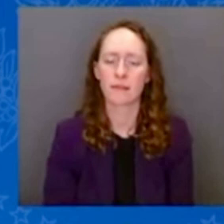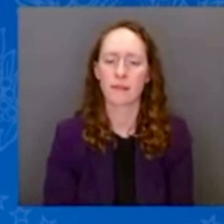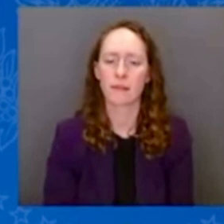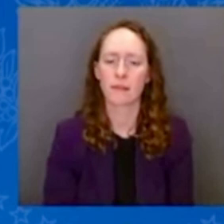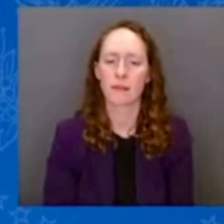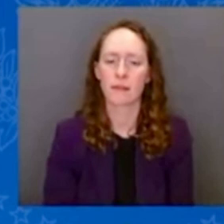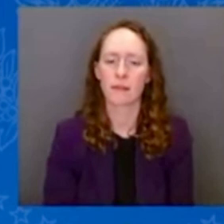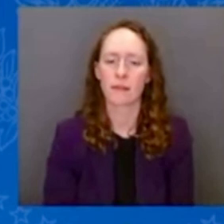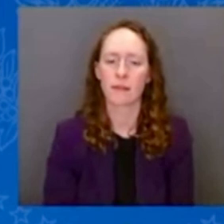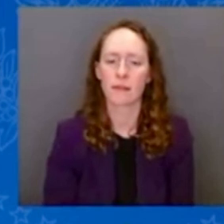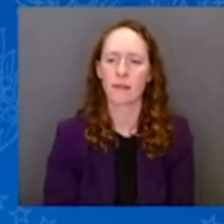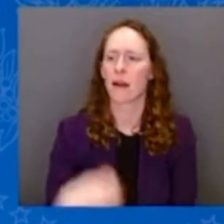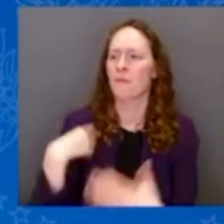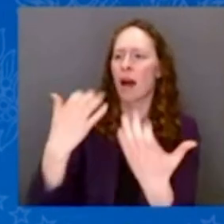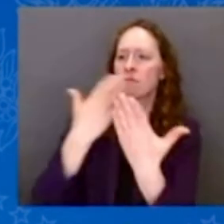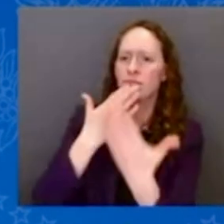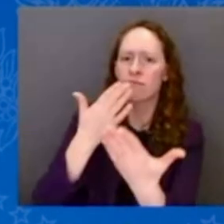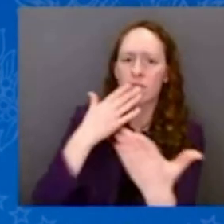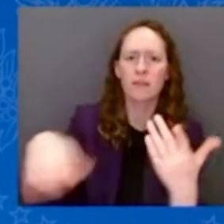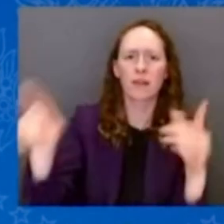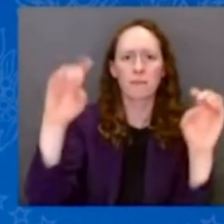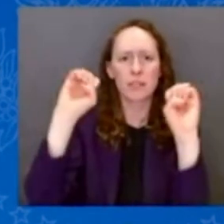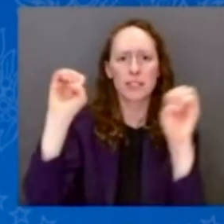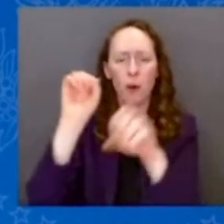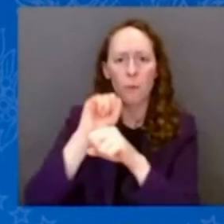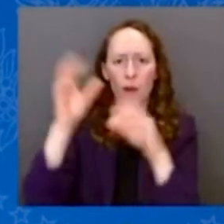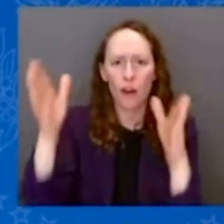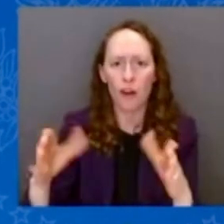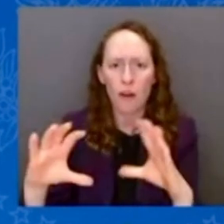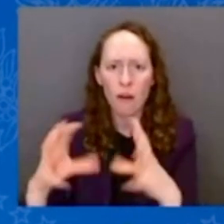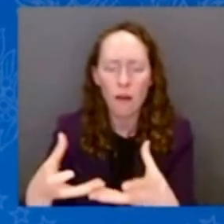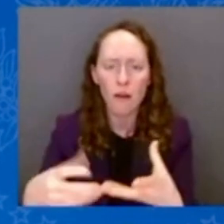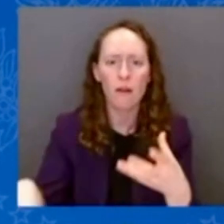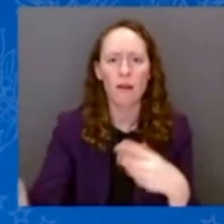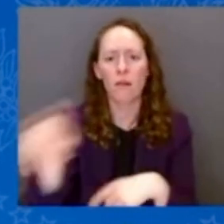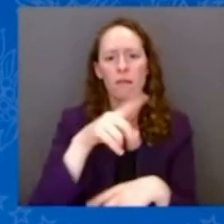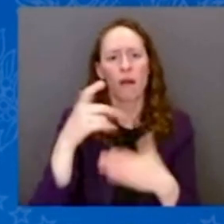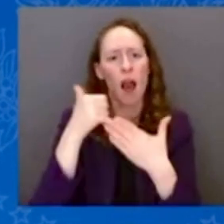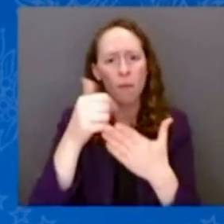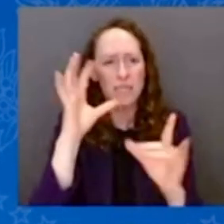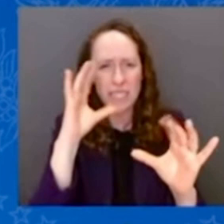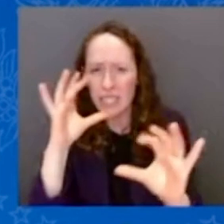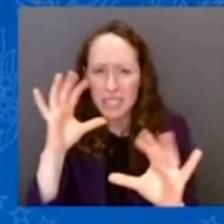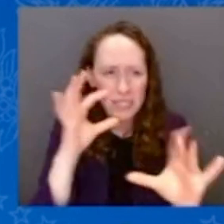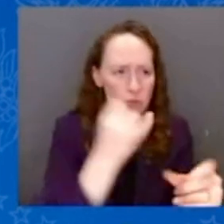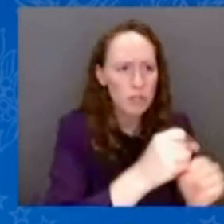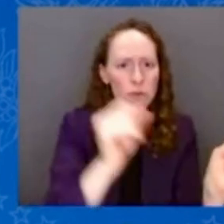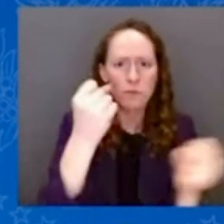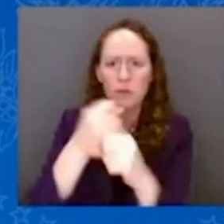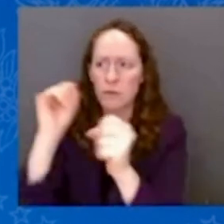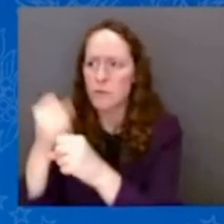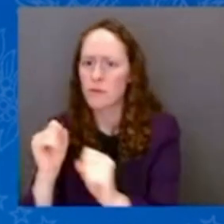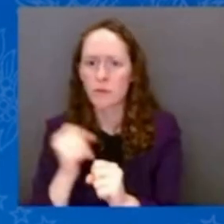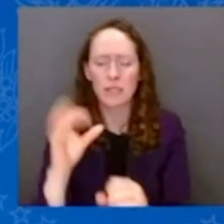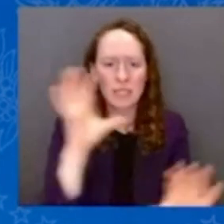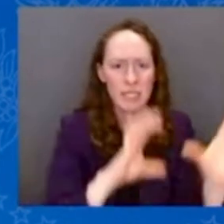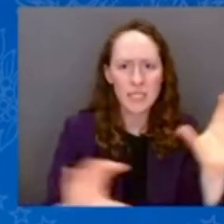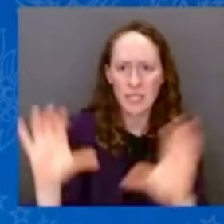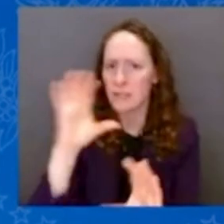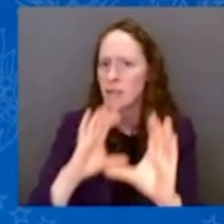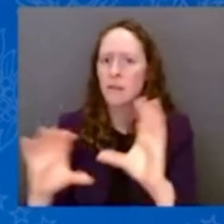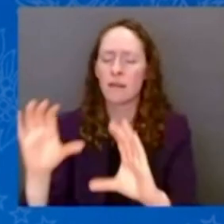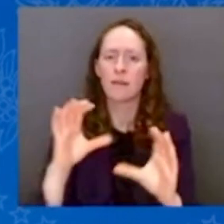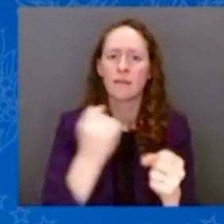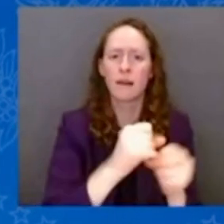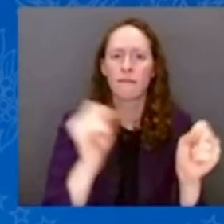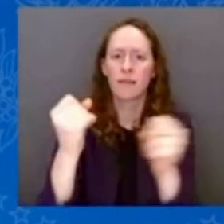Rescue survivors. They get people to safety and sort through the records. But Jill and I are